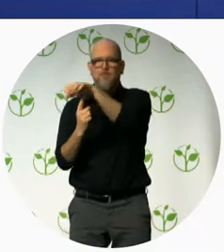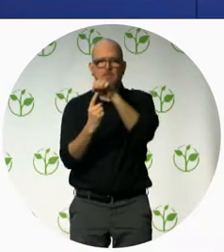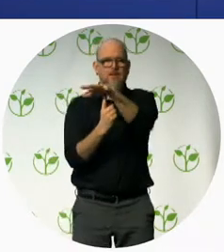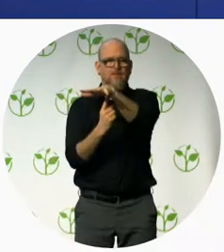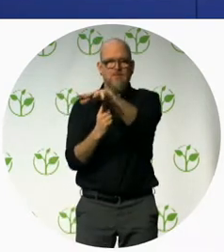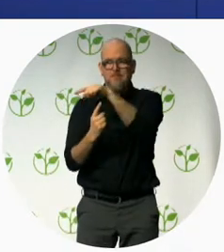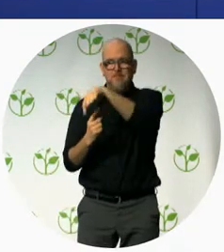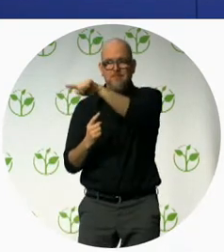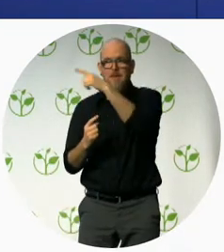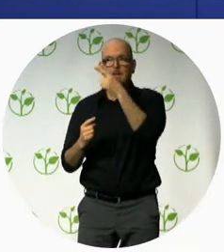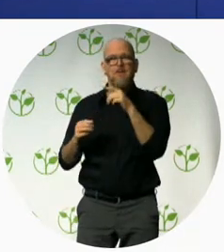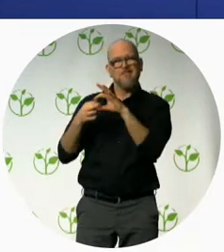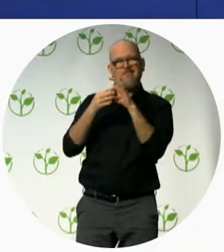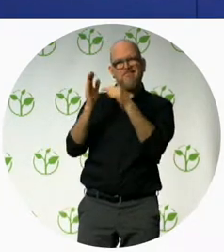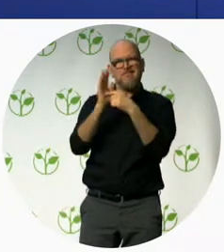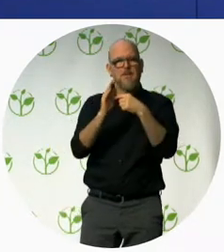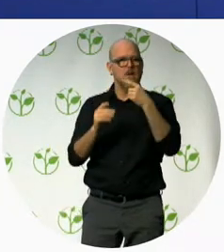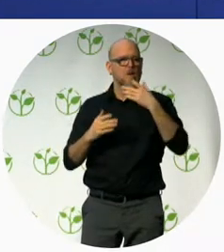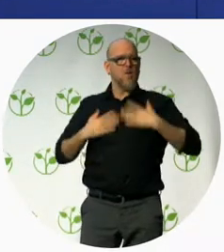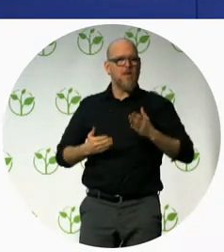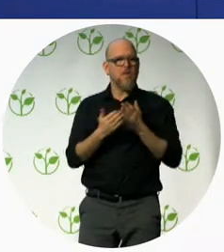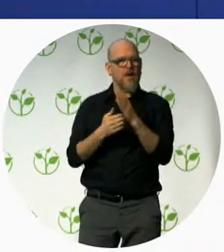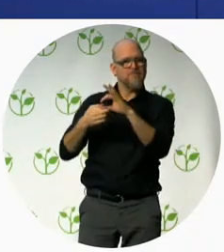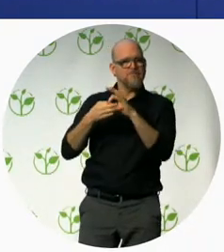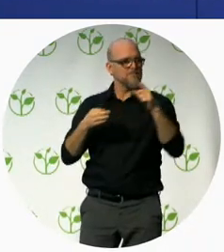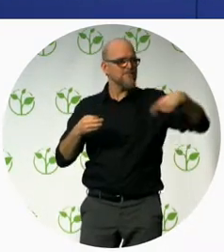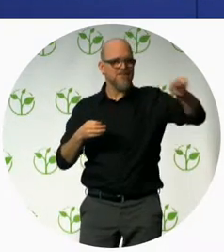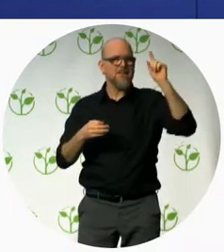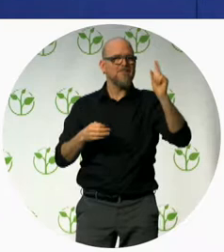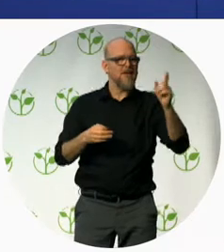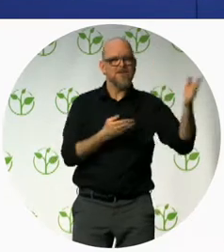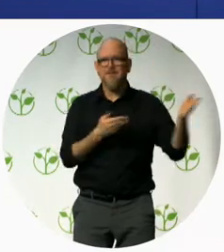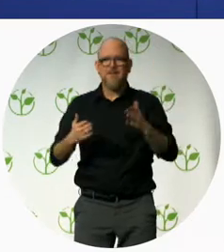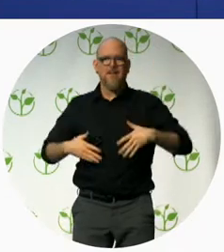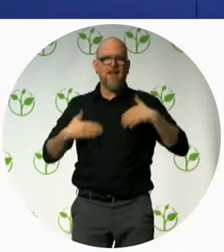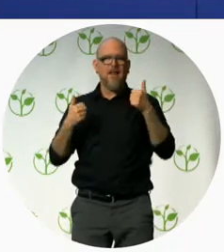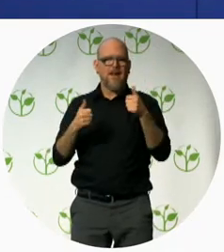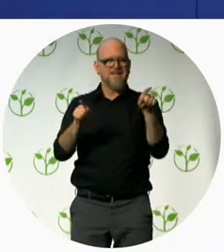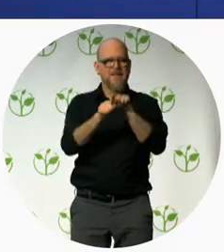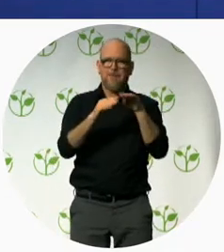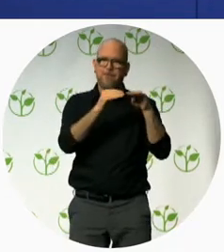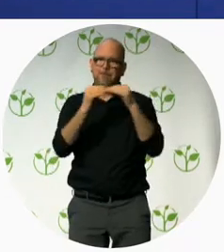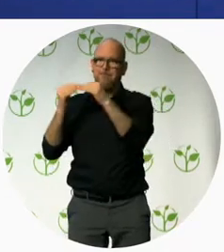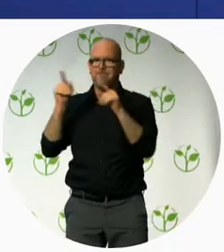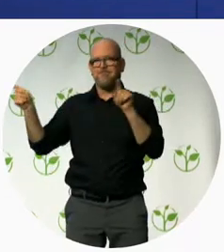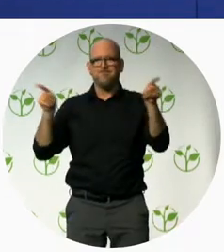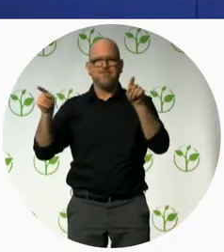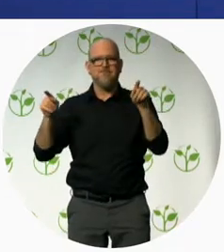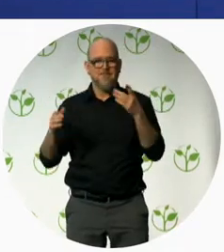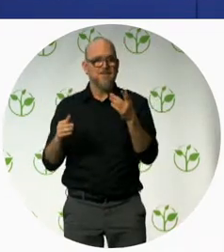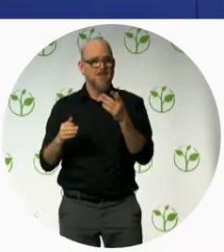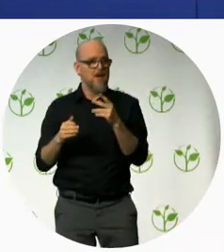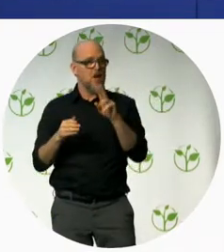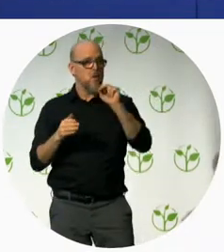issues are comprehensively addressed in articles 25 and 26 of the Convention on the Rights of Persons with Disabilities and we have an excellent